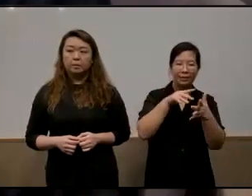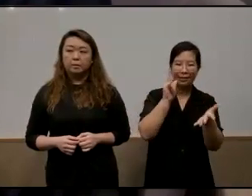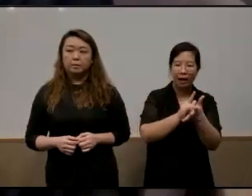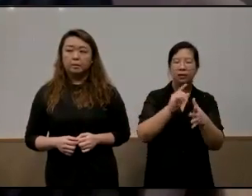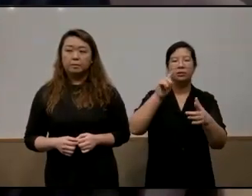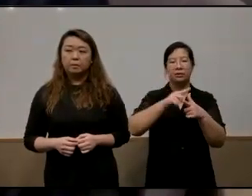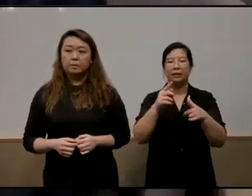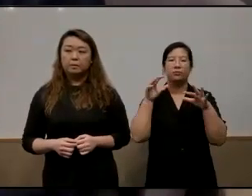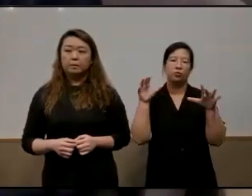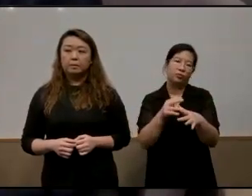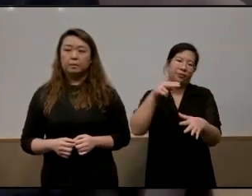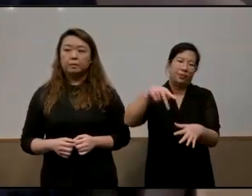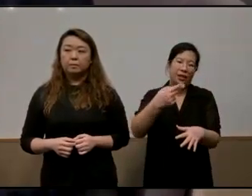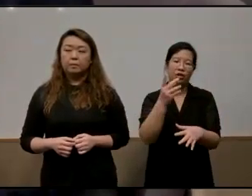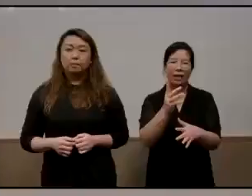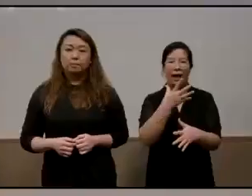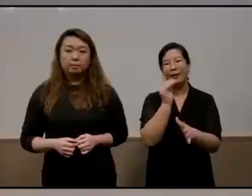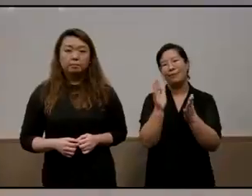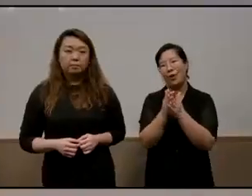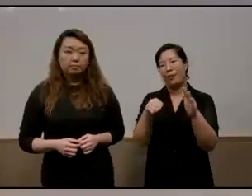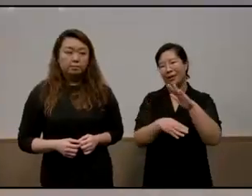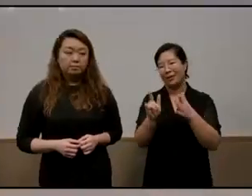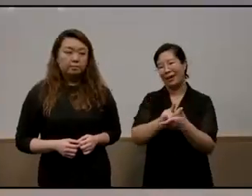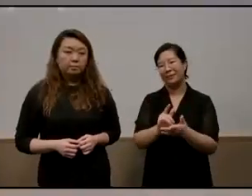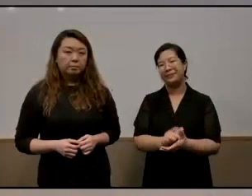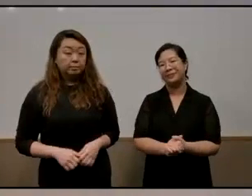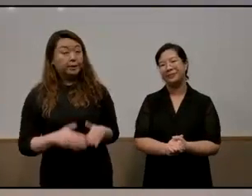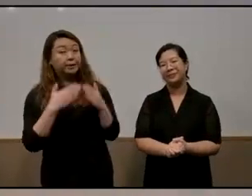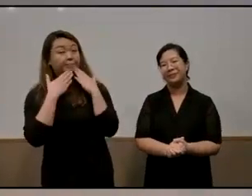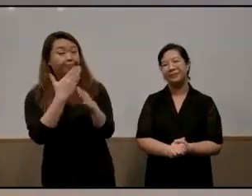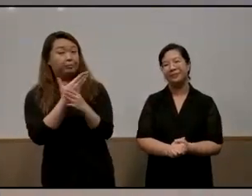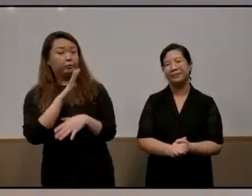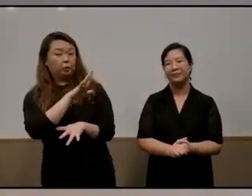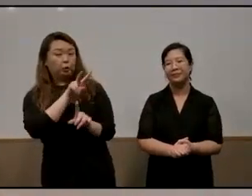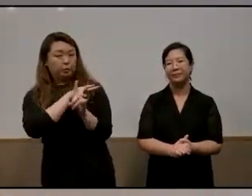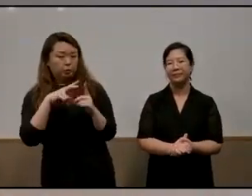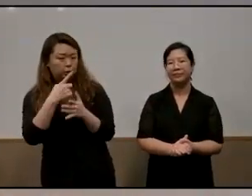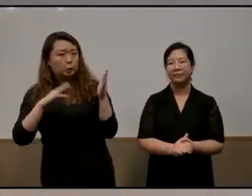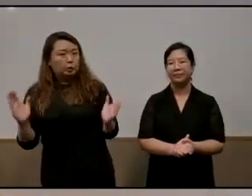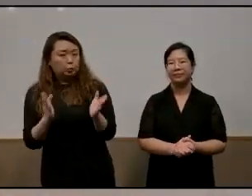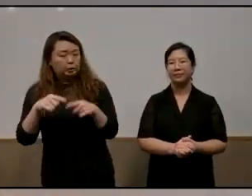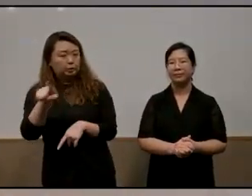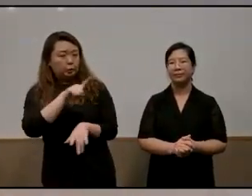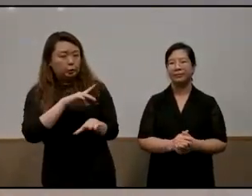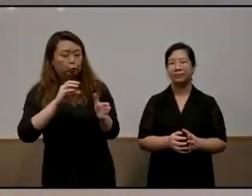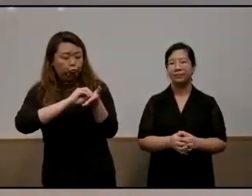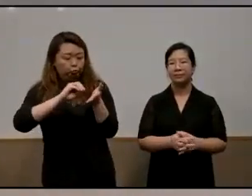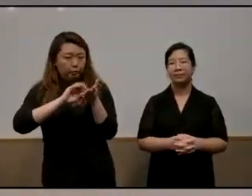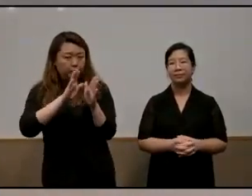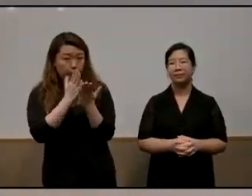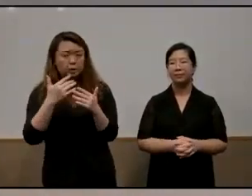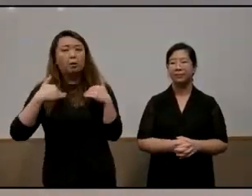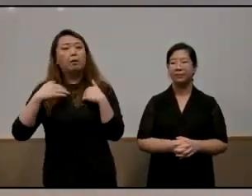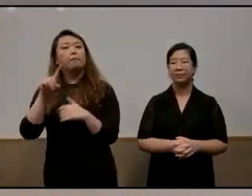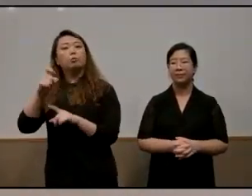phd and a book based on that thank you very much for sharing your perspectives on what motivated you to put this together charlene there's a question